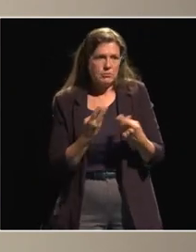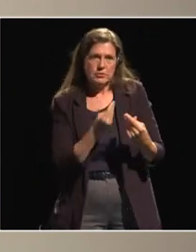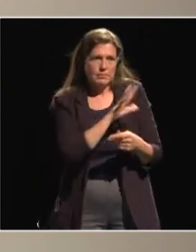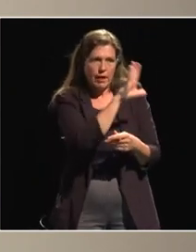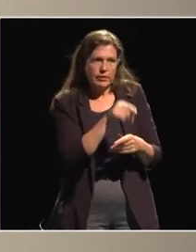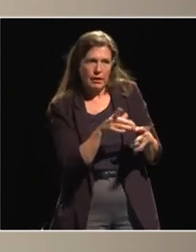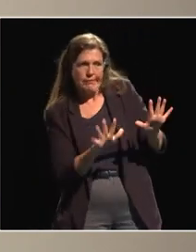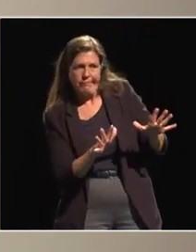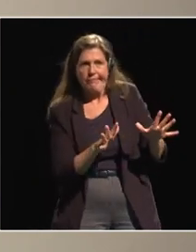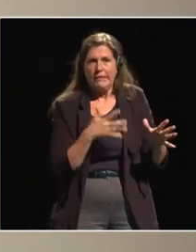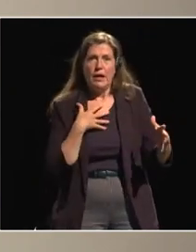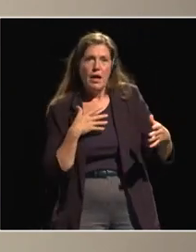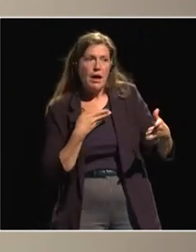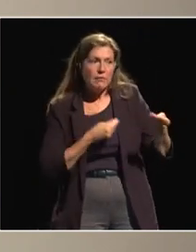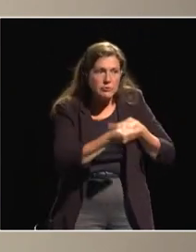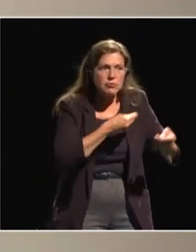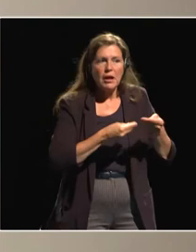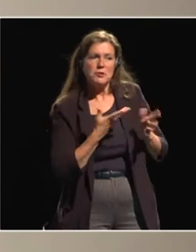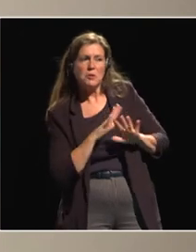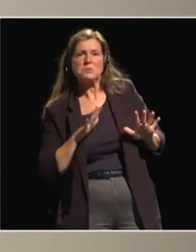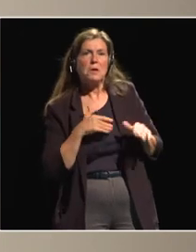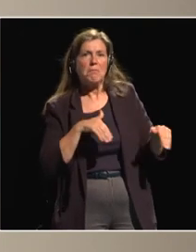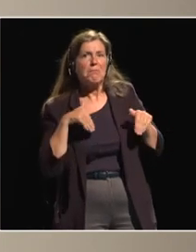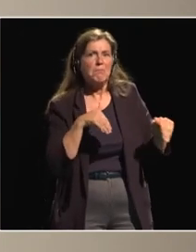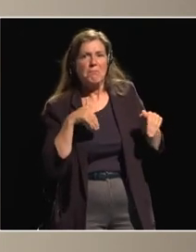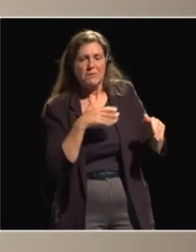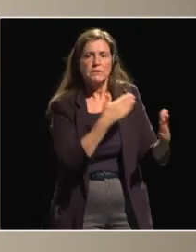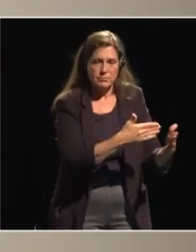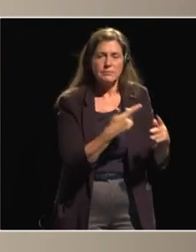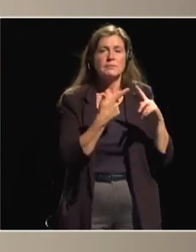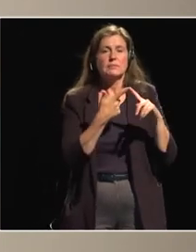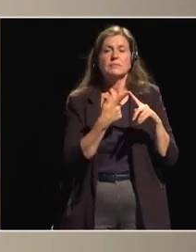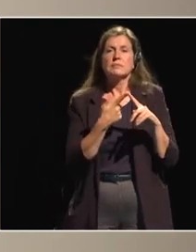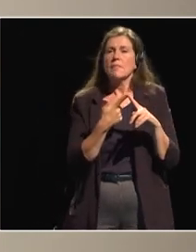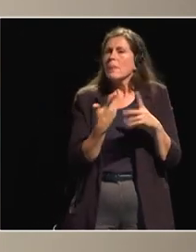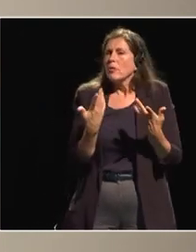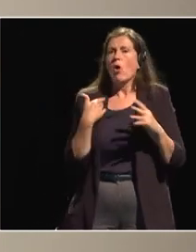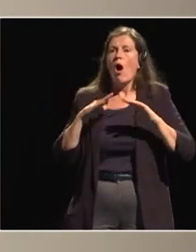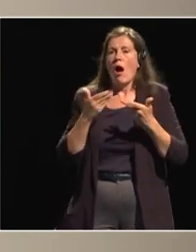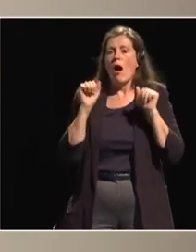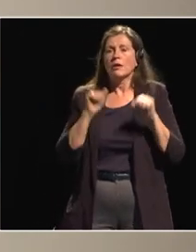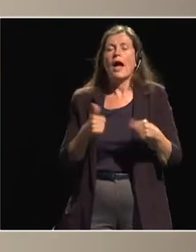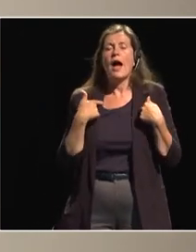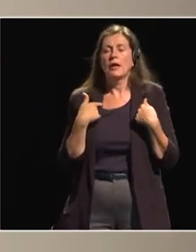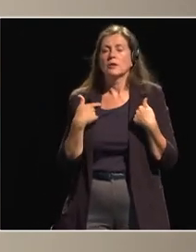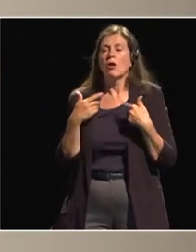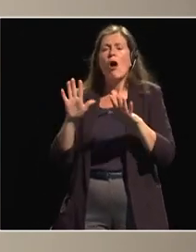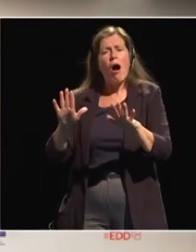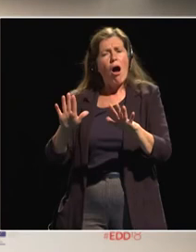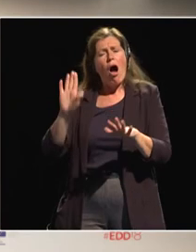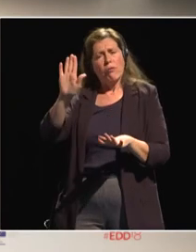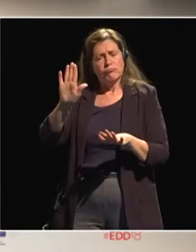african countries so what can we do to bring some sort of um peace of mind to to